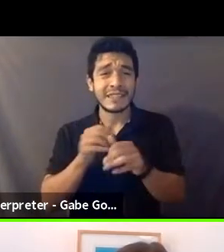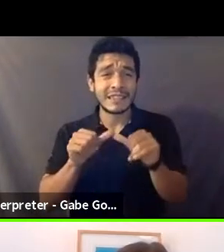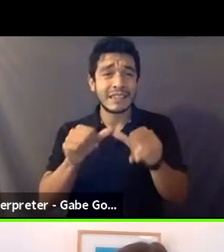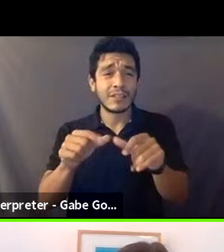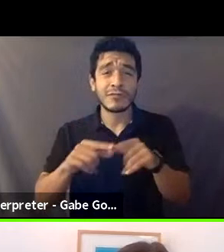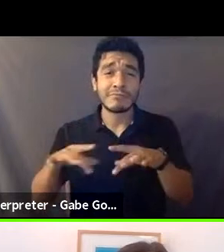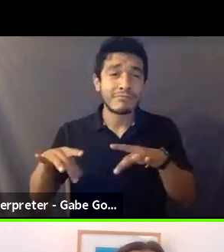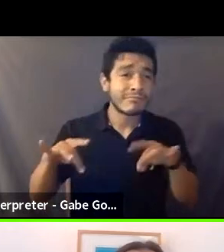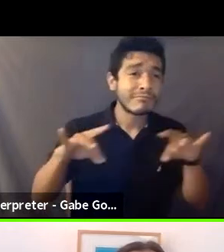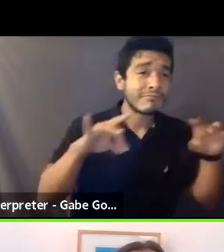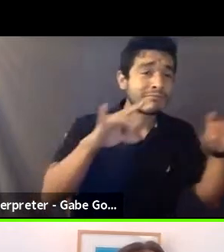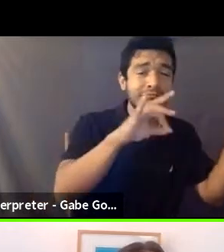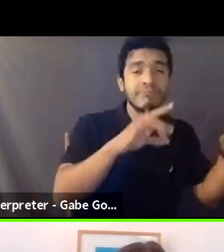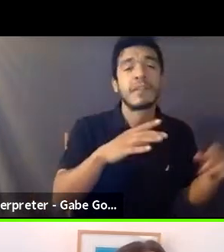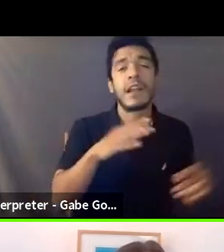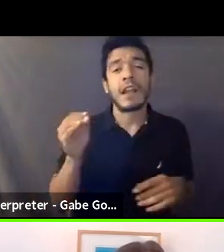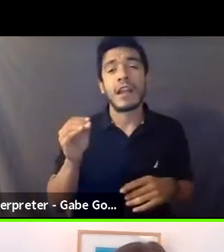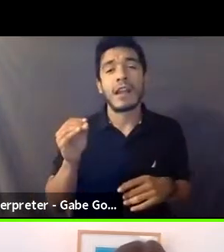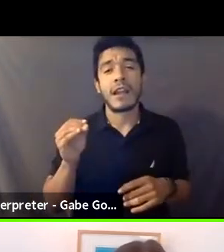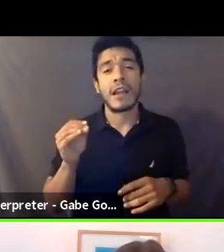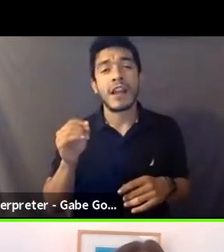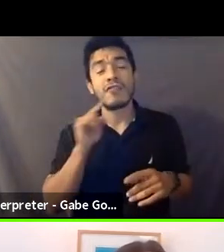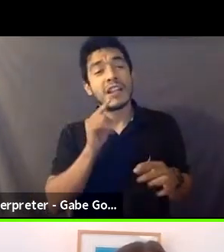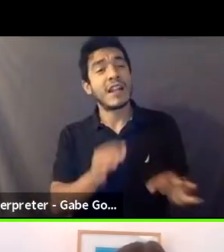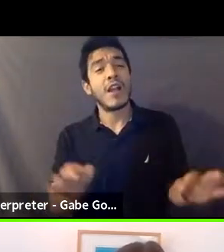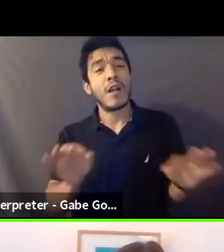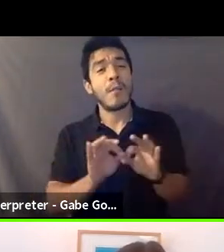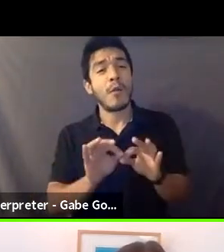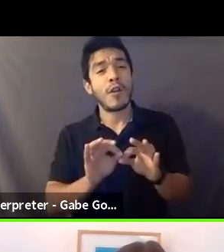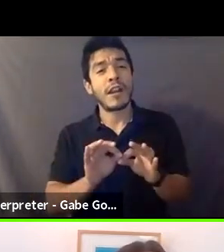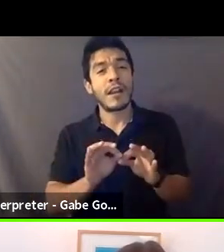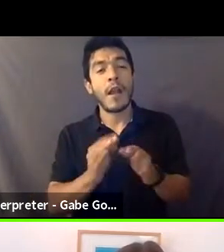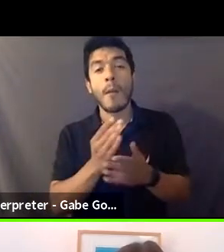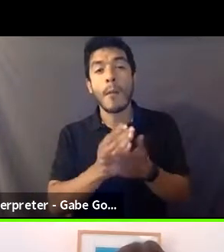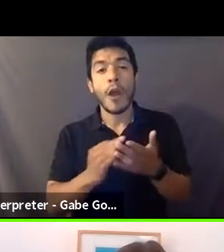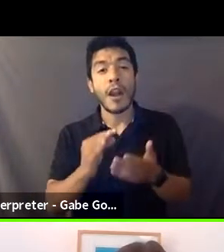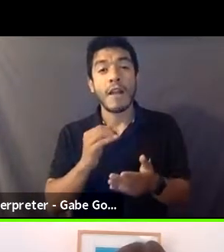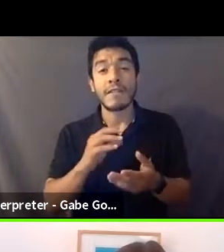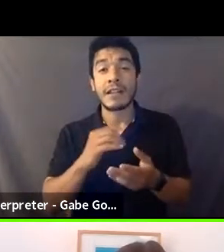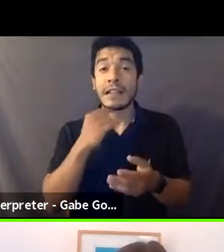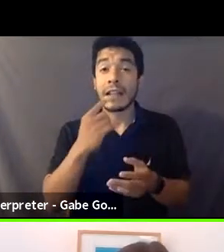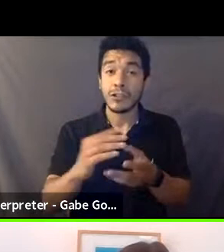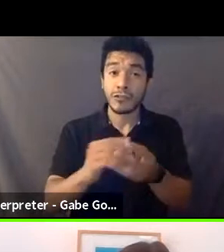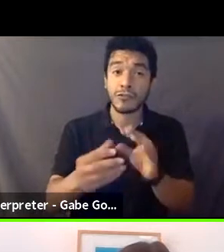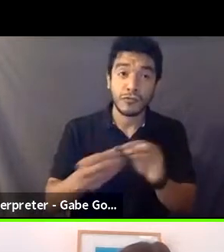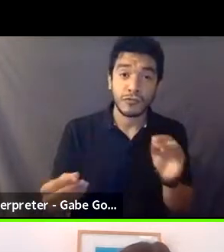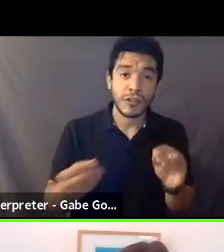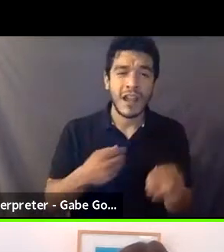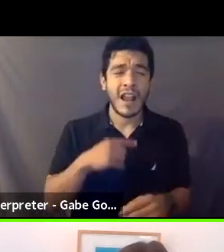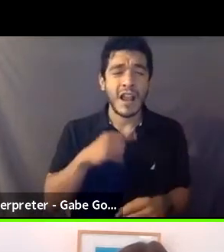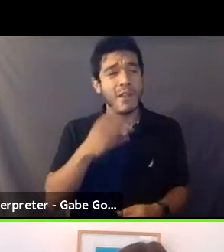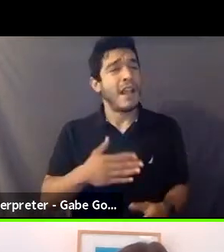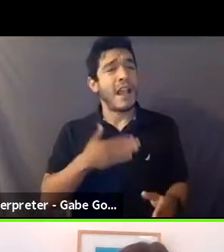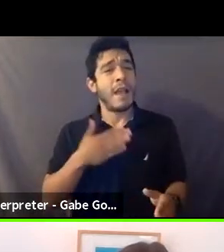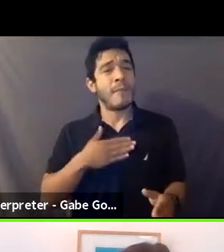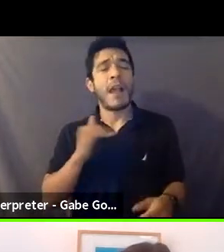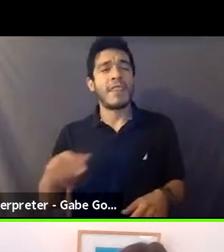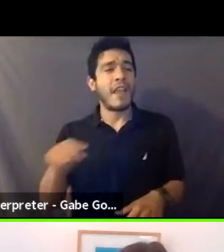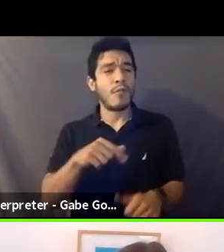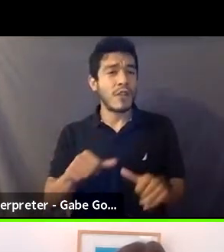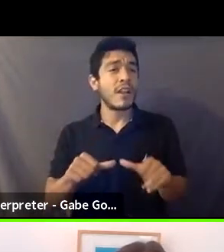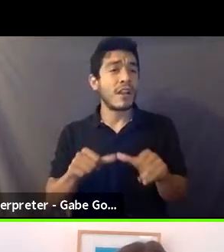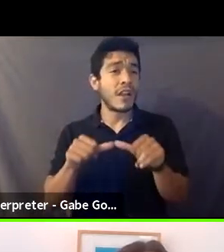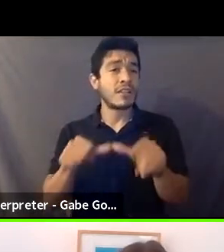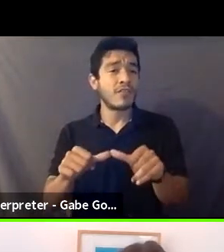I think, you know, it's such an important piece of storytelling and I'm really glad that we, we basically have been able to continue as